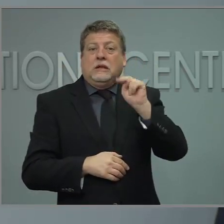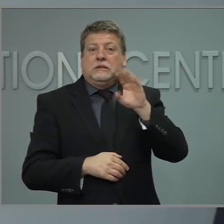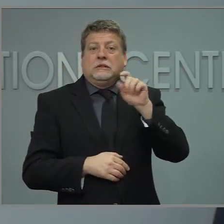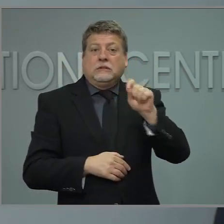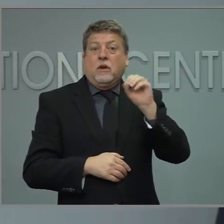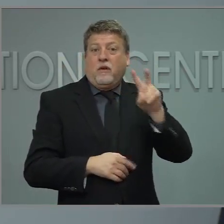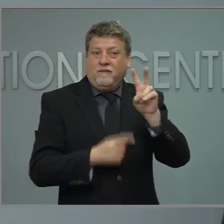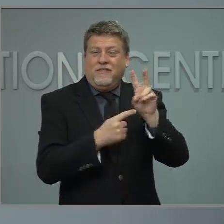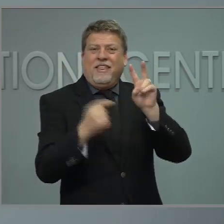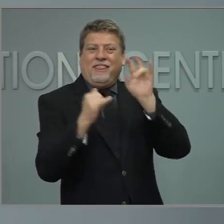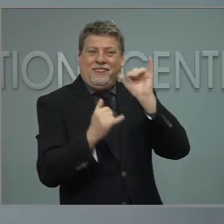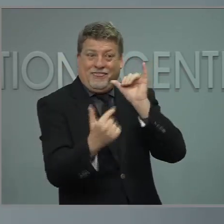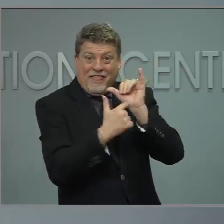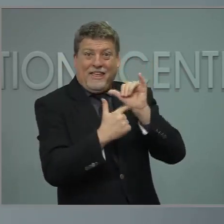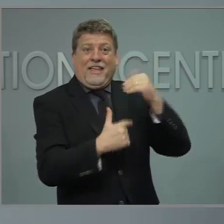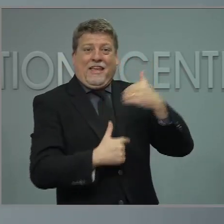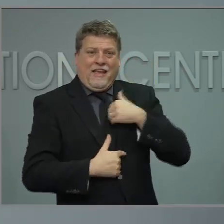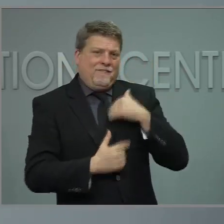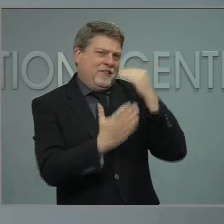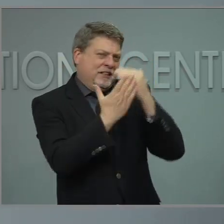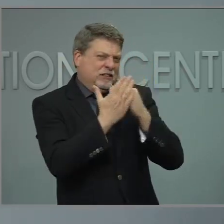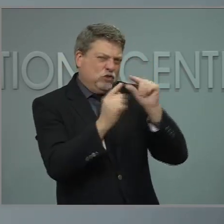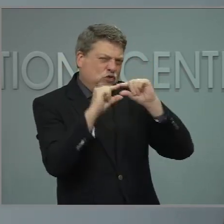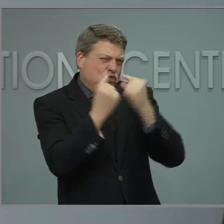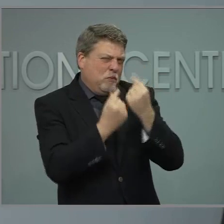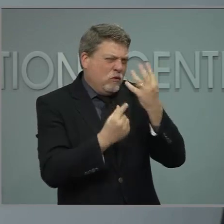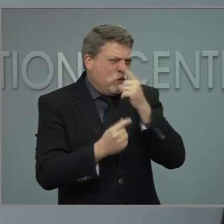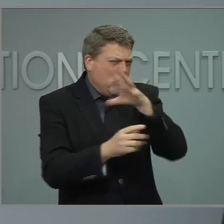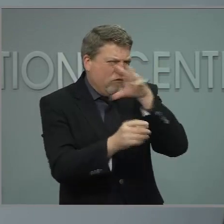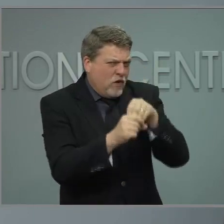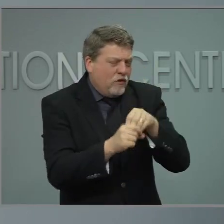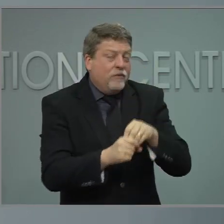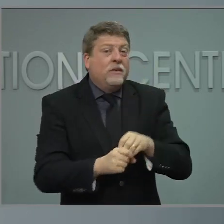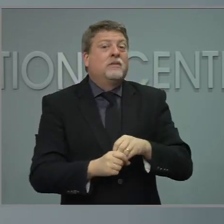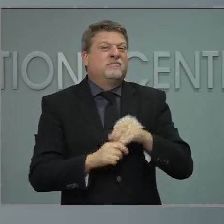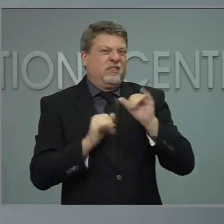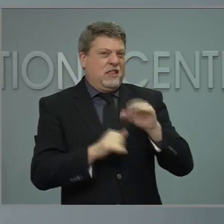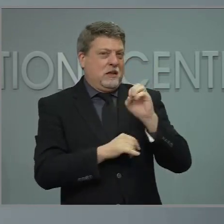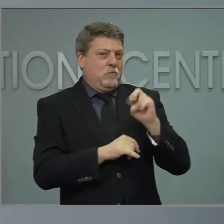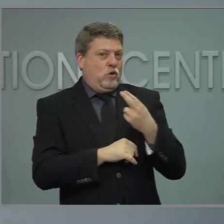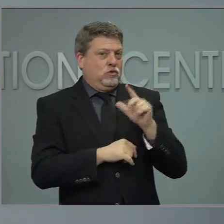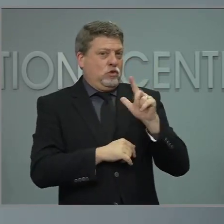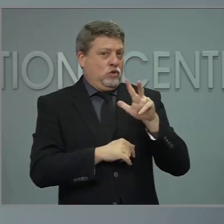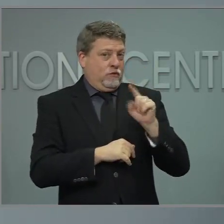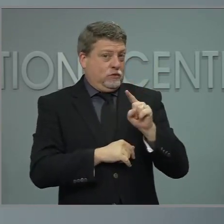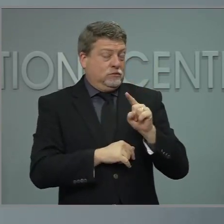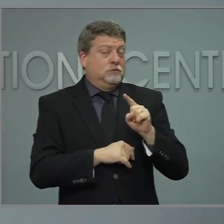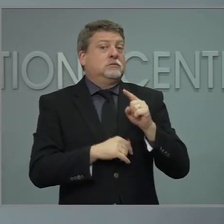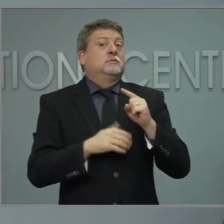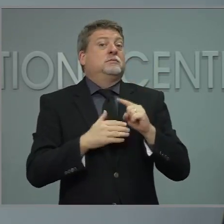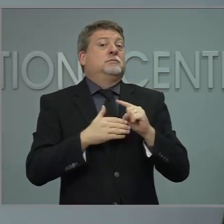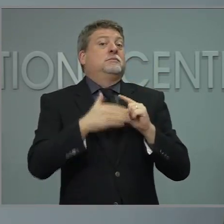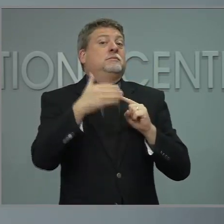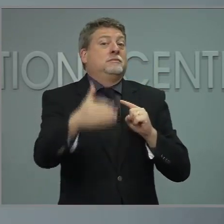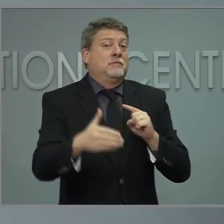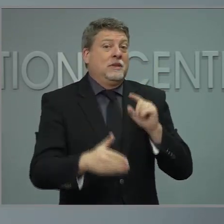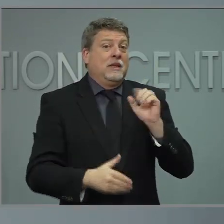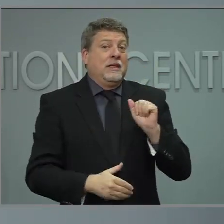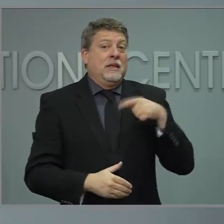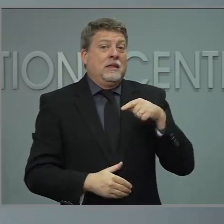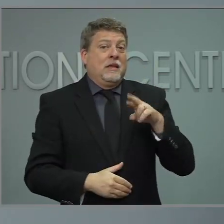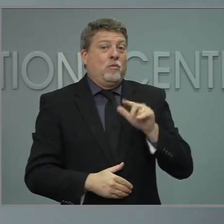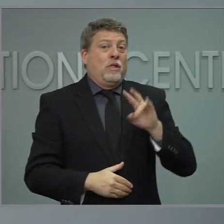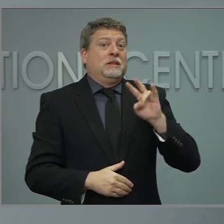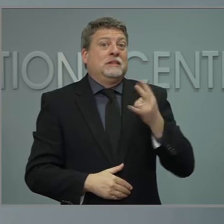Then, beginning on April 7th, all North Carolinians ages 16 and over will be eligible for vaccine.